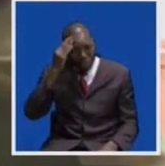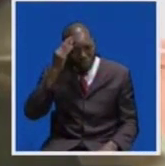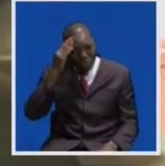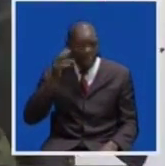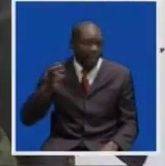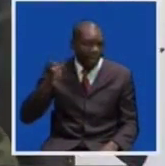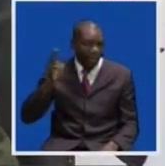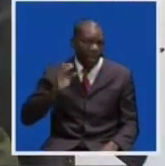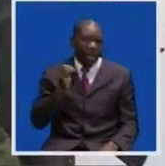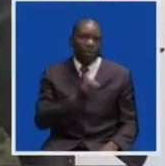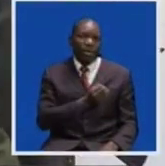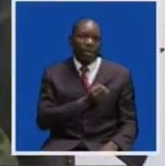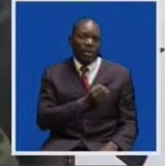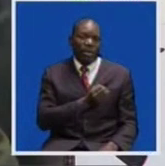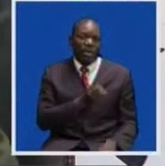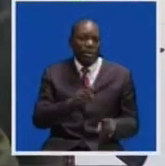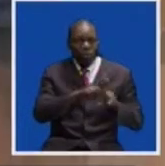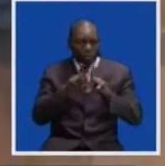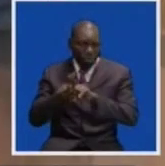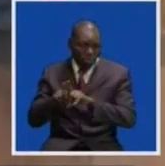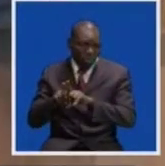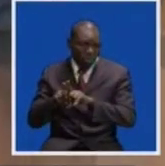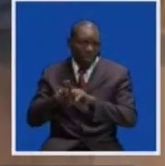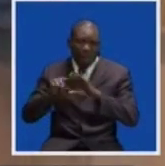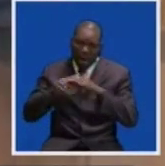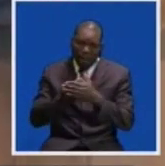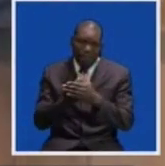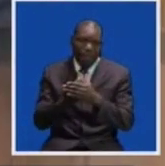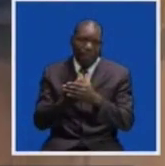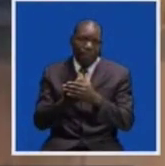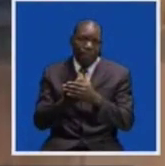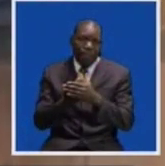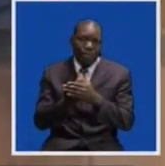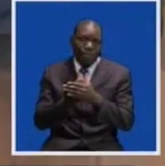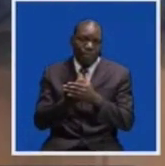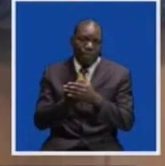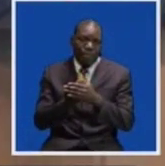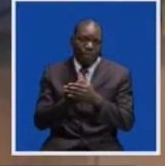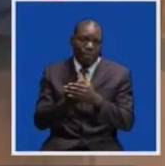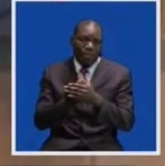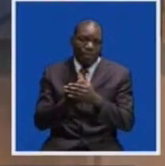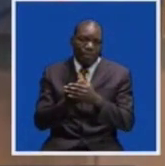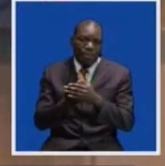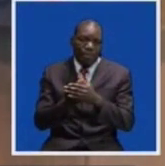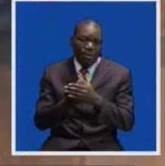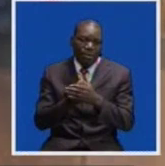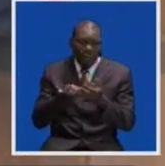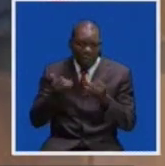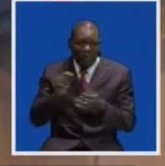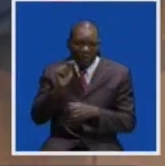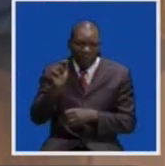and I know how we have evolved as ZNBC now.